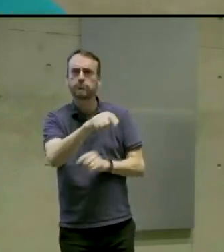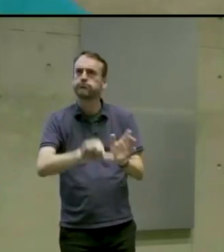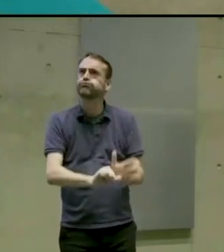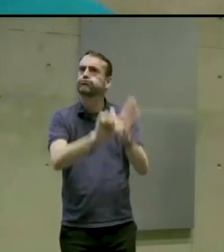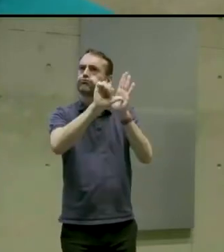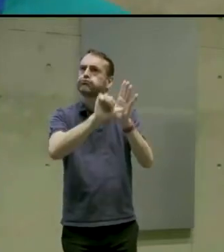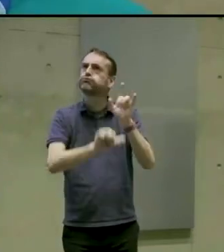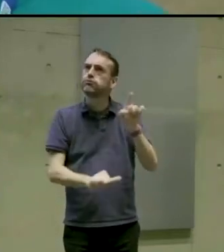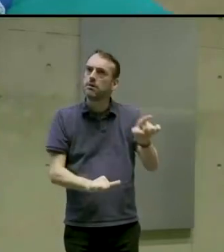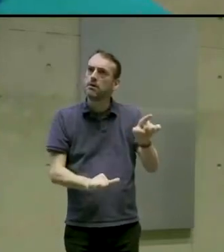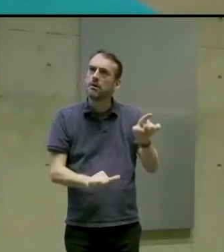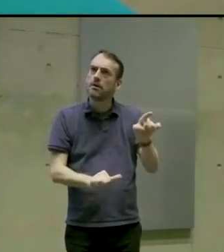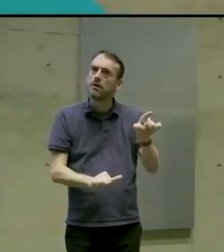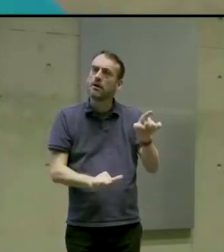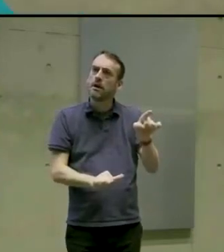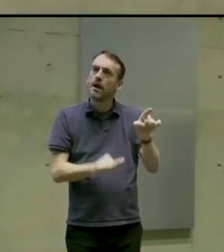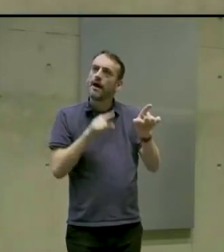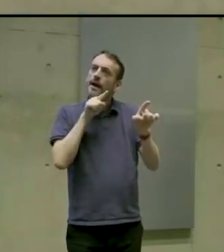stop that frustration.